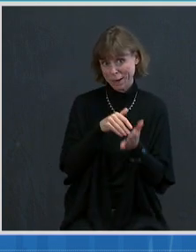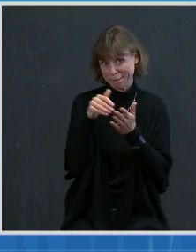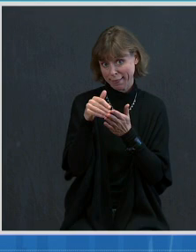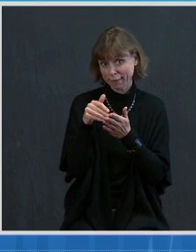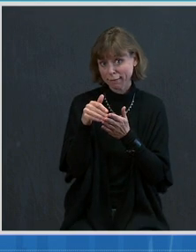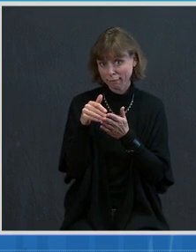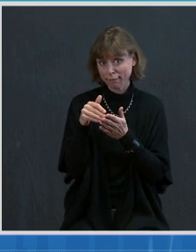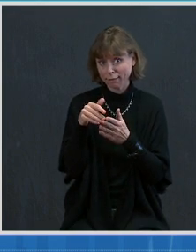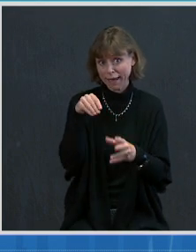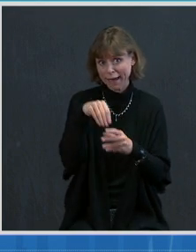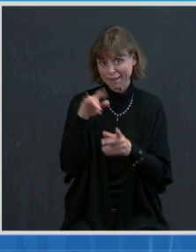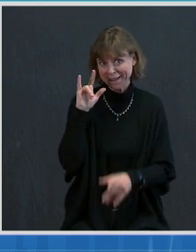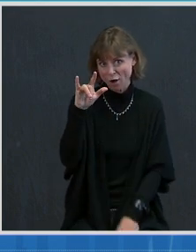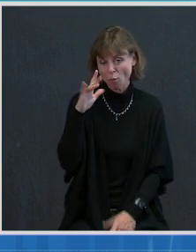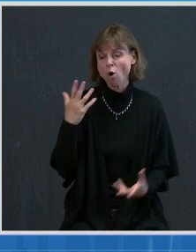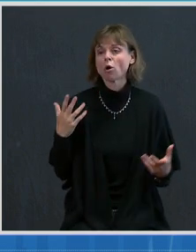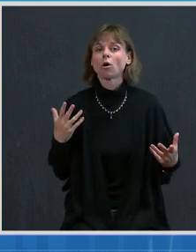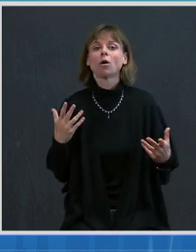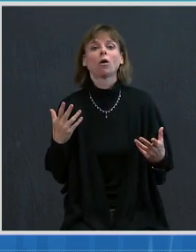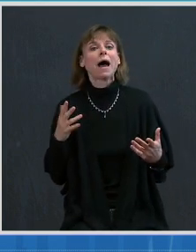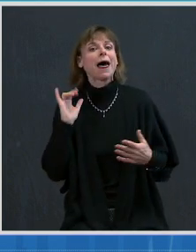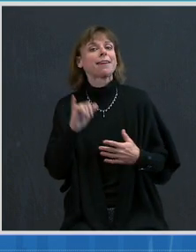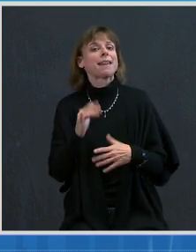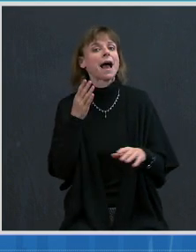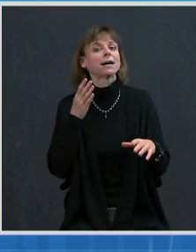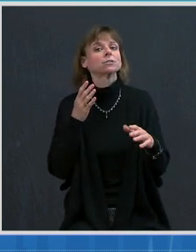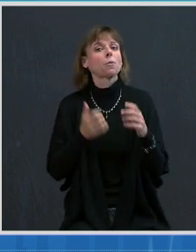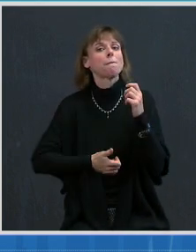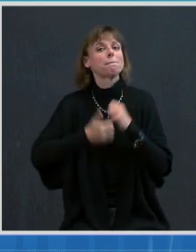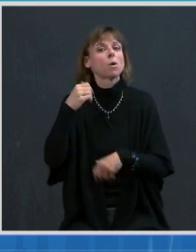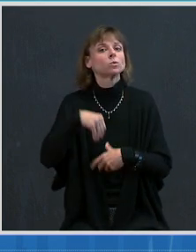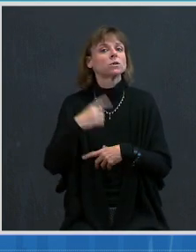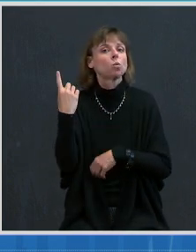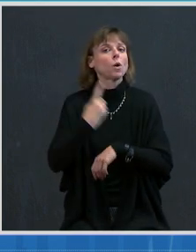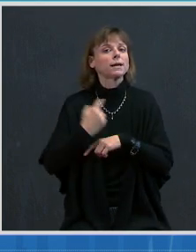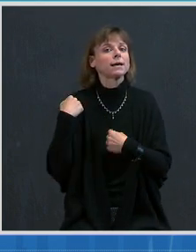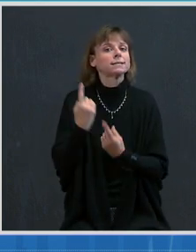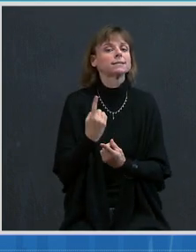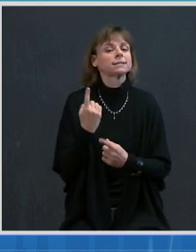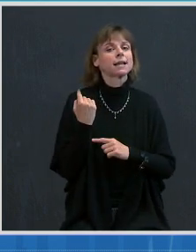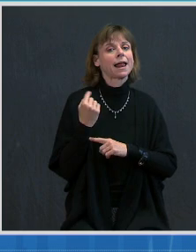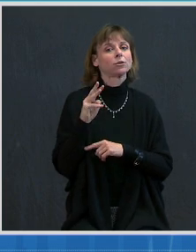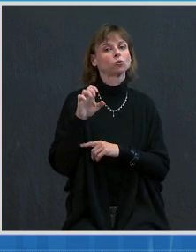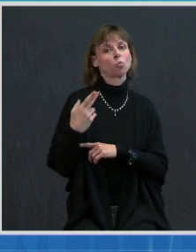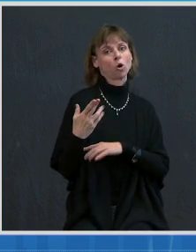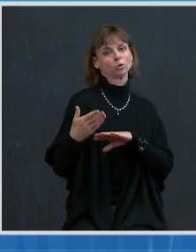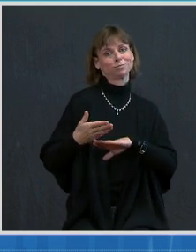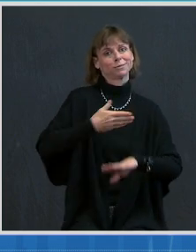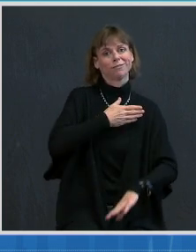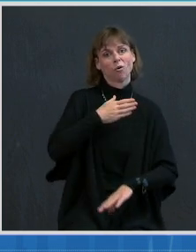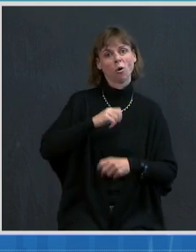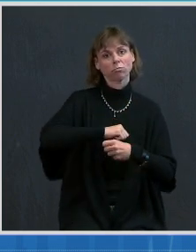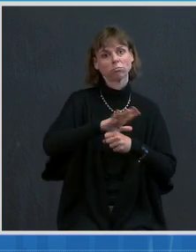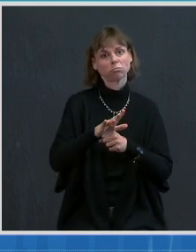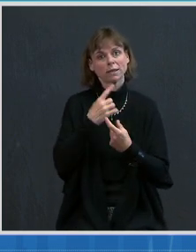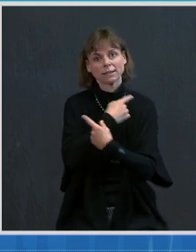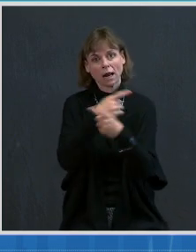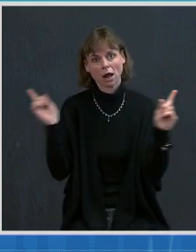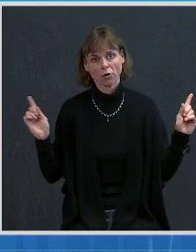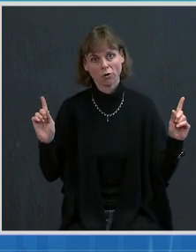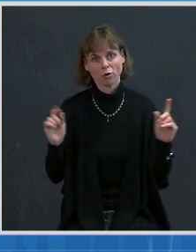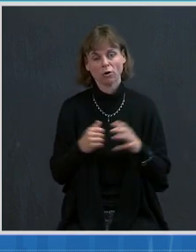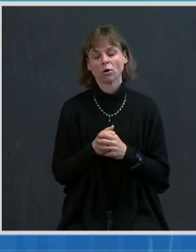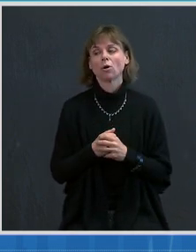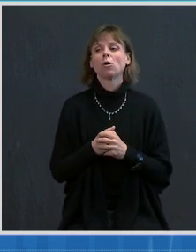most travelers that we've had in a single day since last March, before the WHO declared the global pandemic. We have